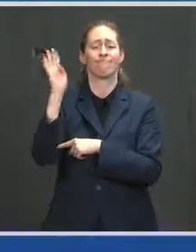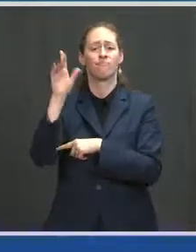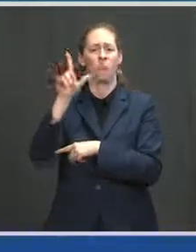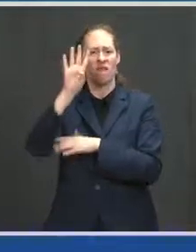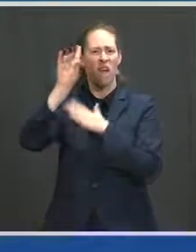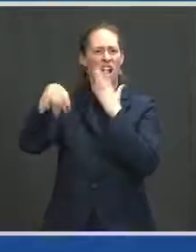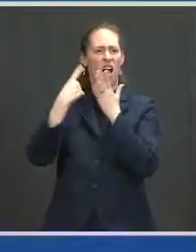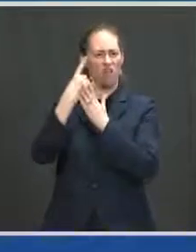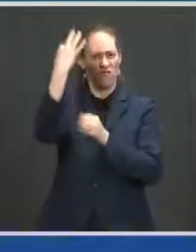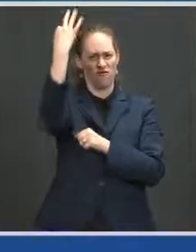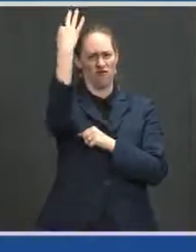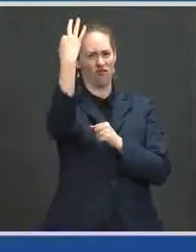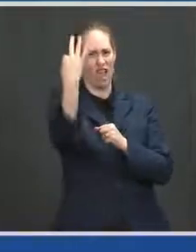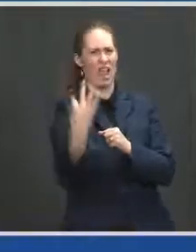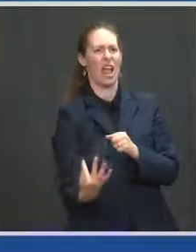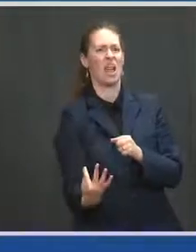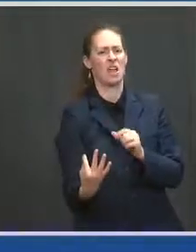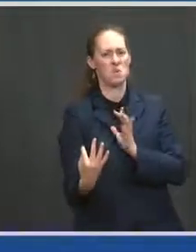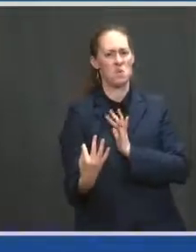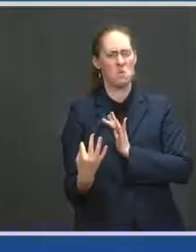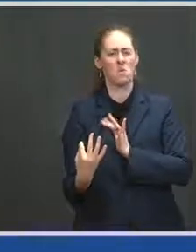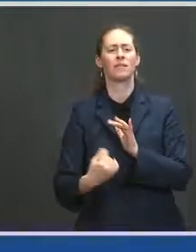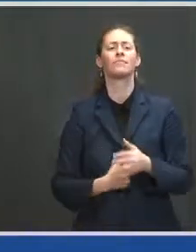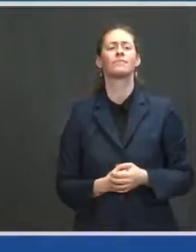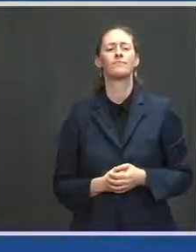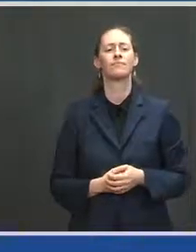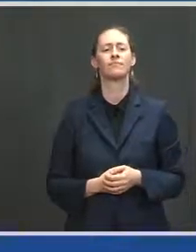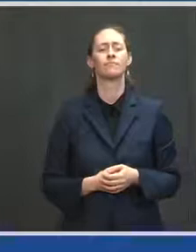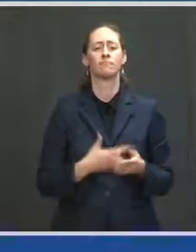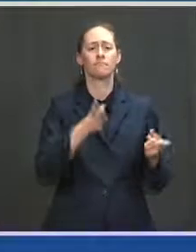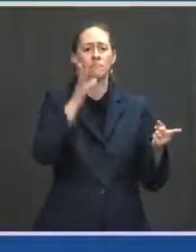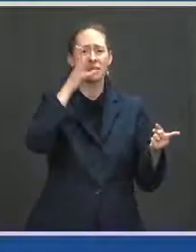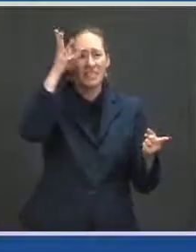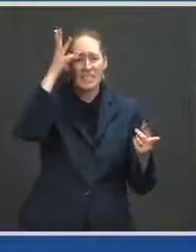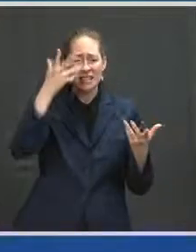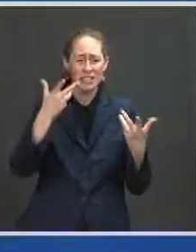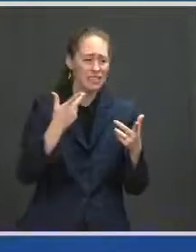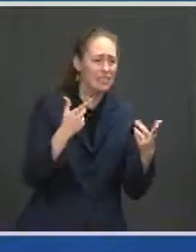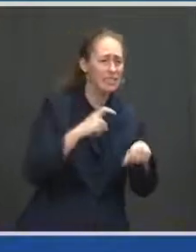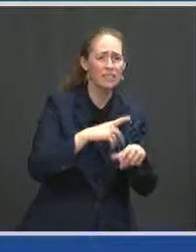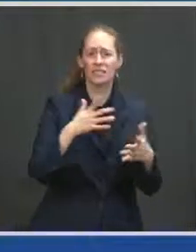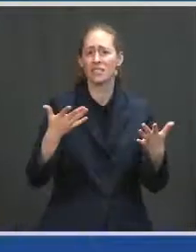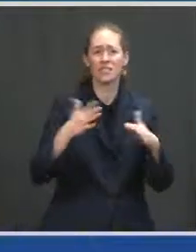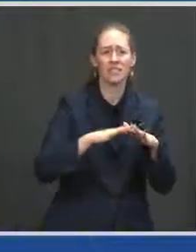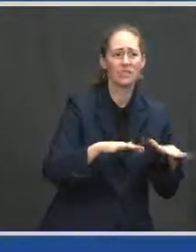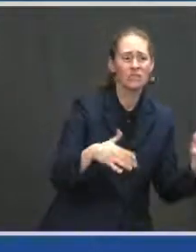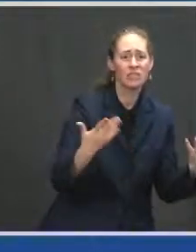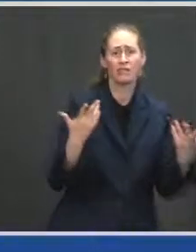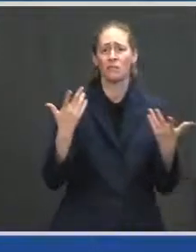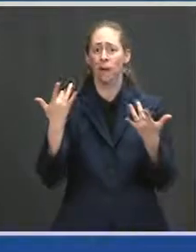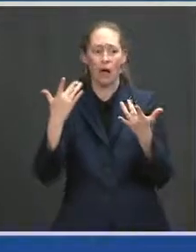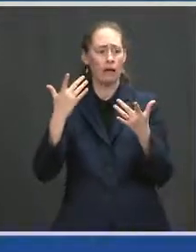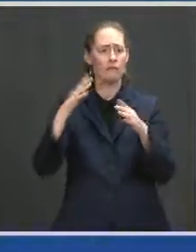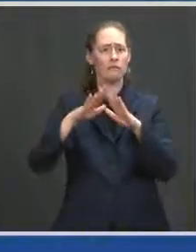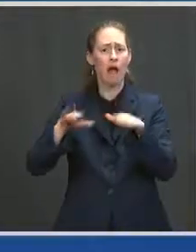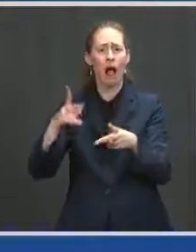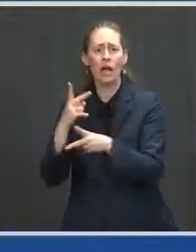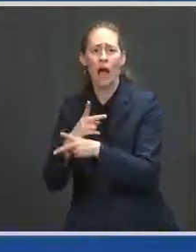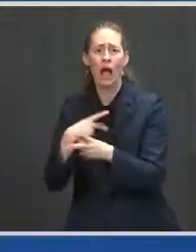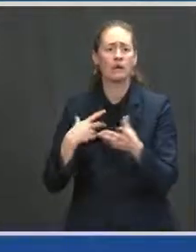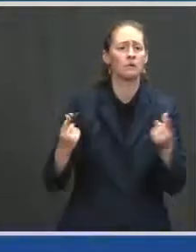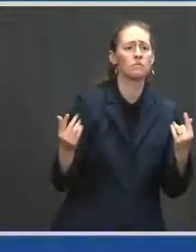For parents who haven't been able to get the shot because they didn't have the childcare, starting today,